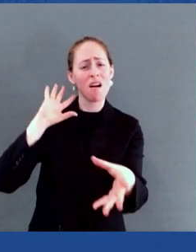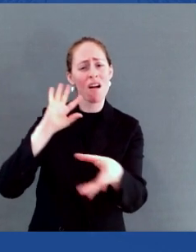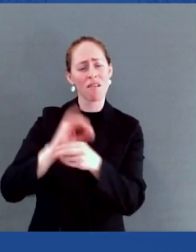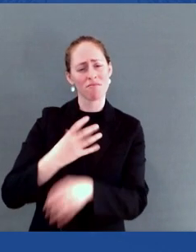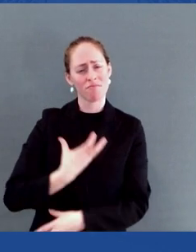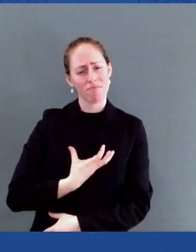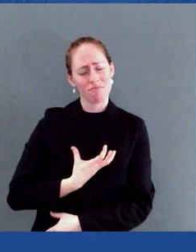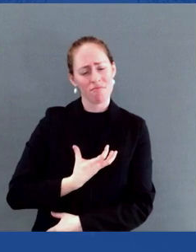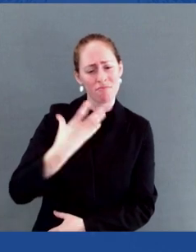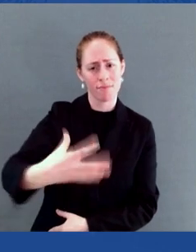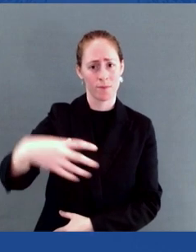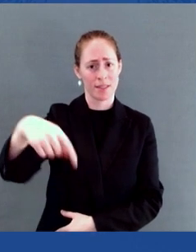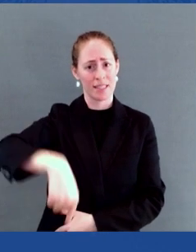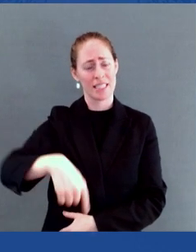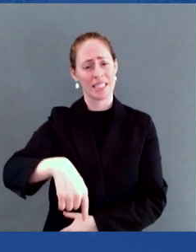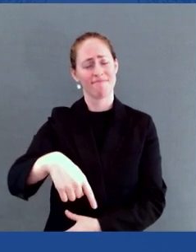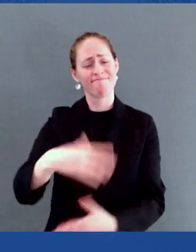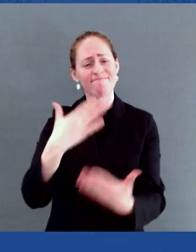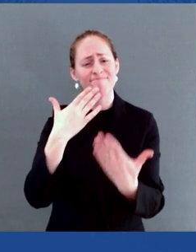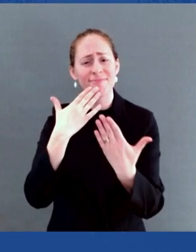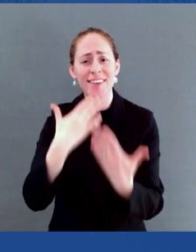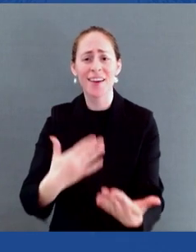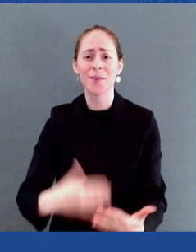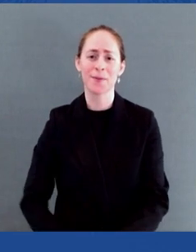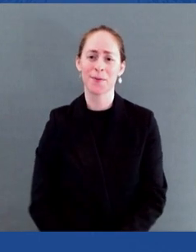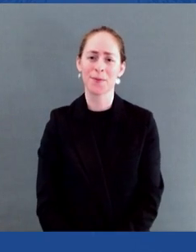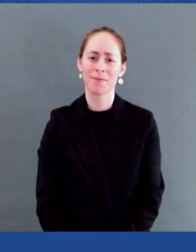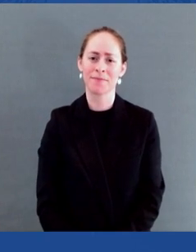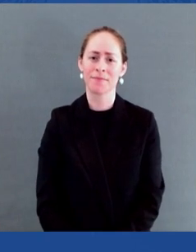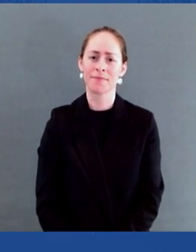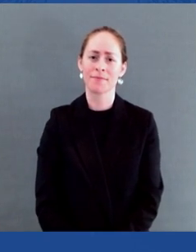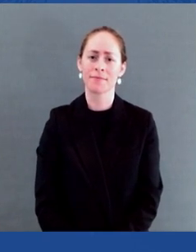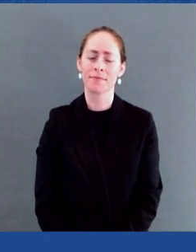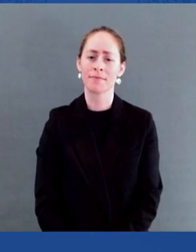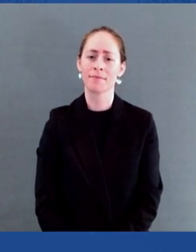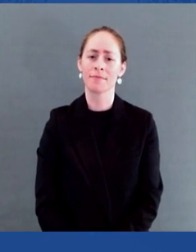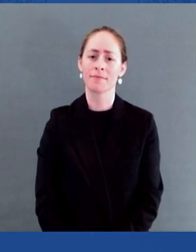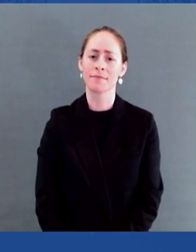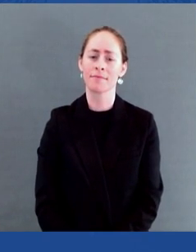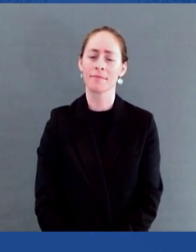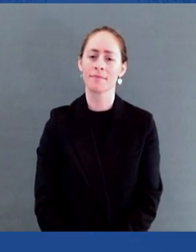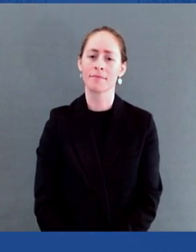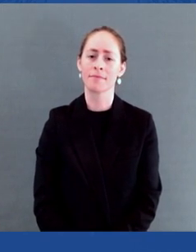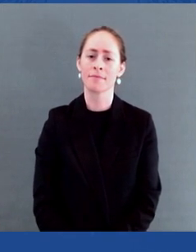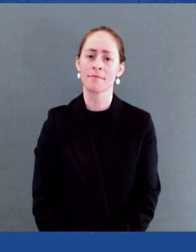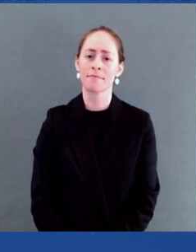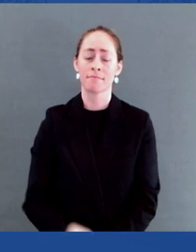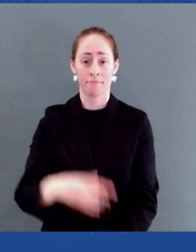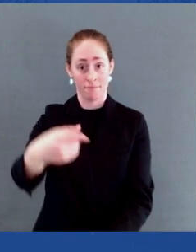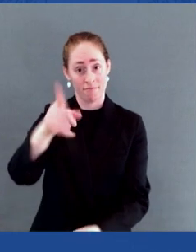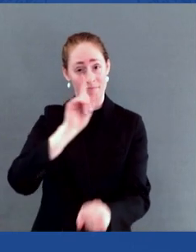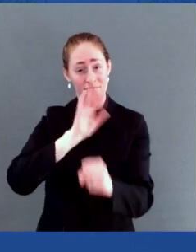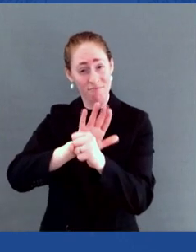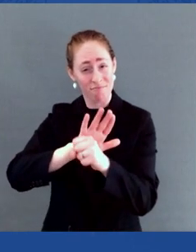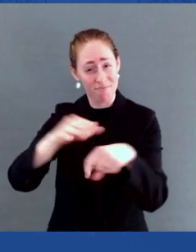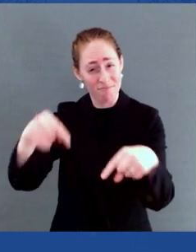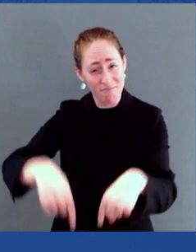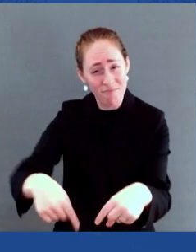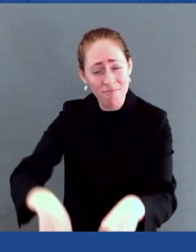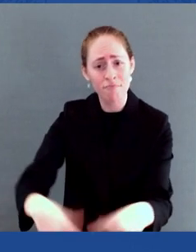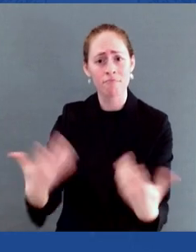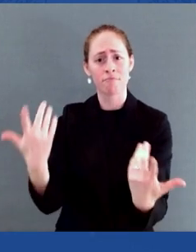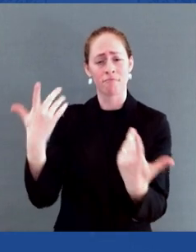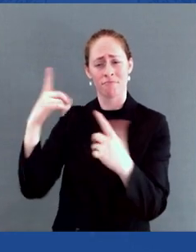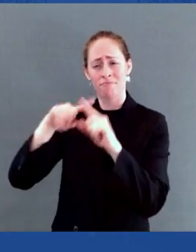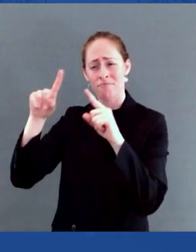it's because of all of you and the dedication of scientists and activists around the world that we've been able to dramatically